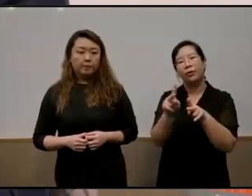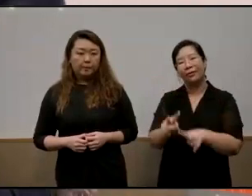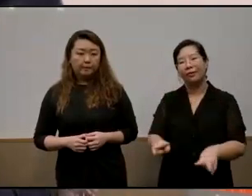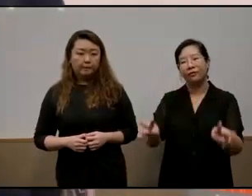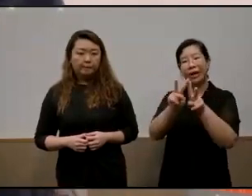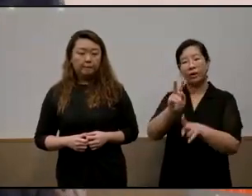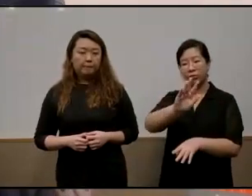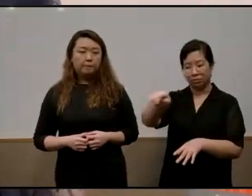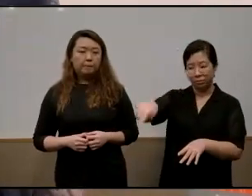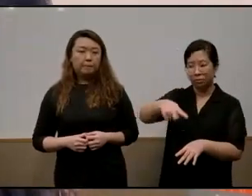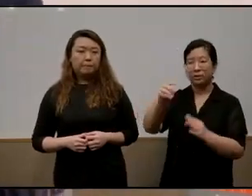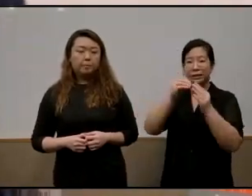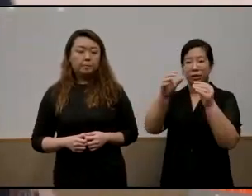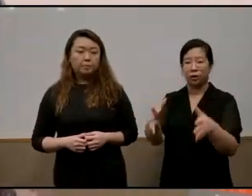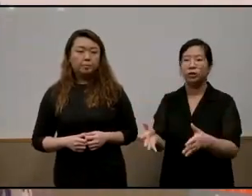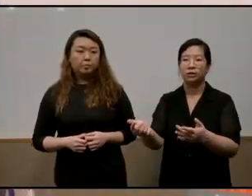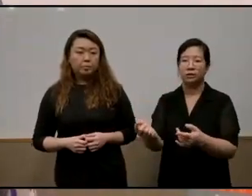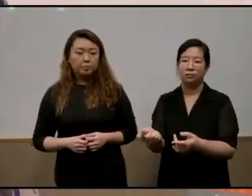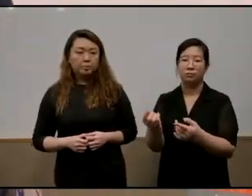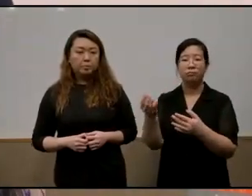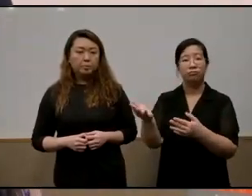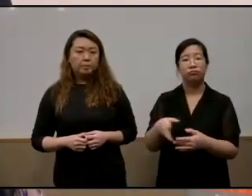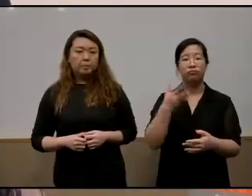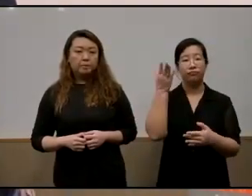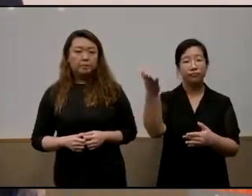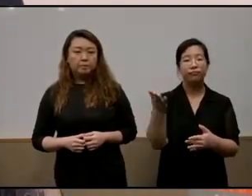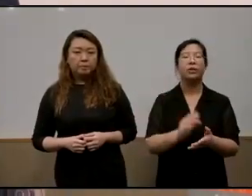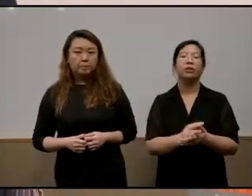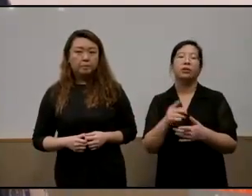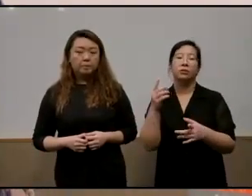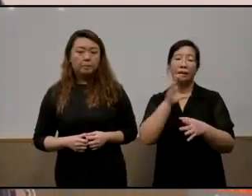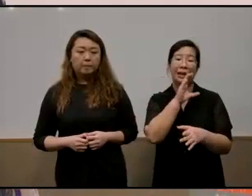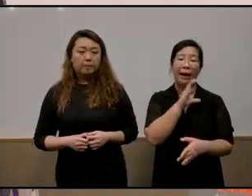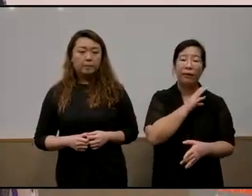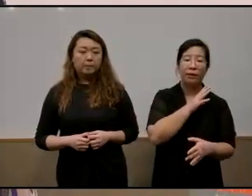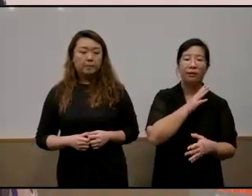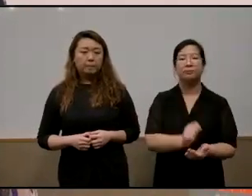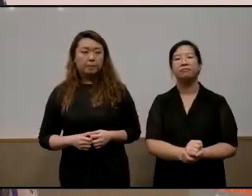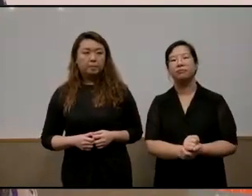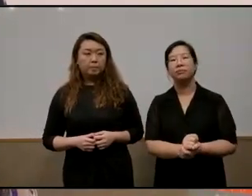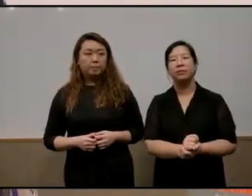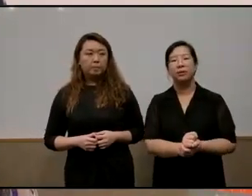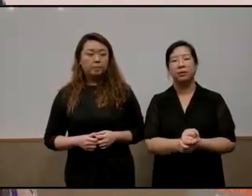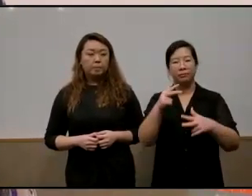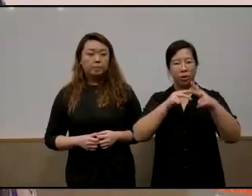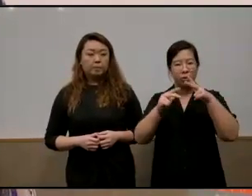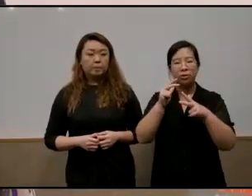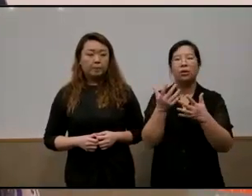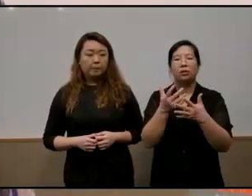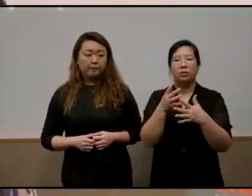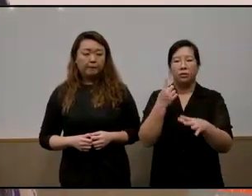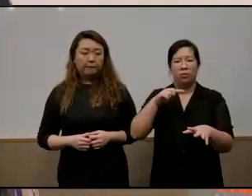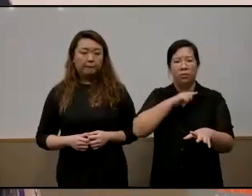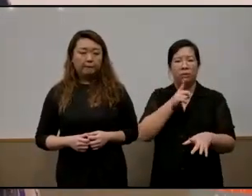invite the character that they will build up when they are in our in our hands and um we we